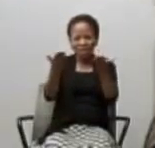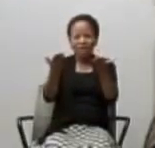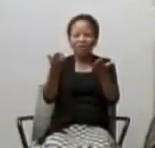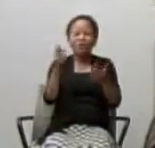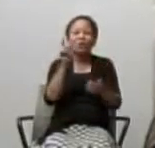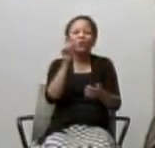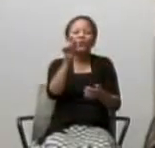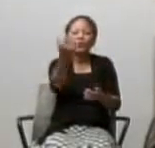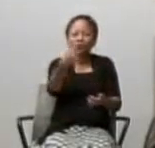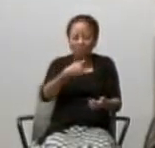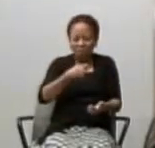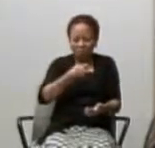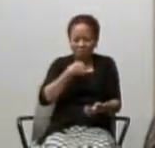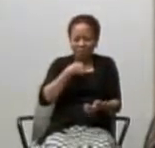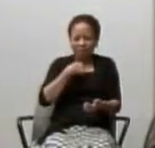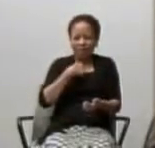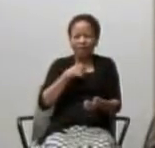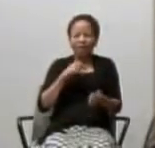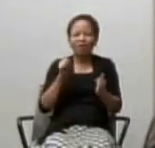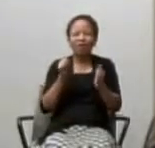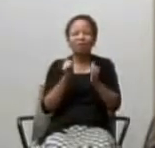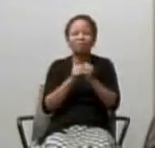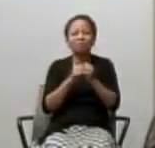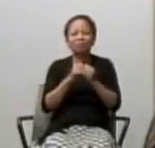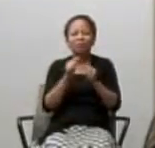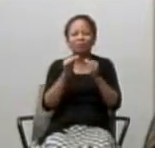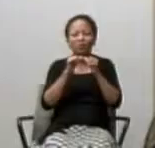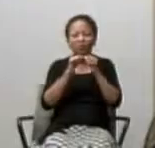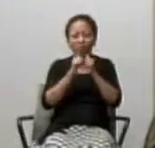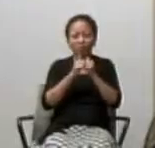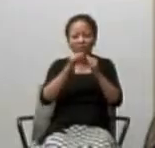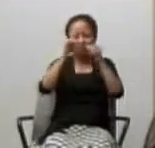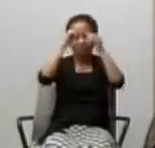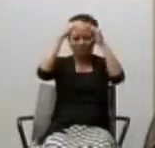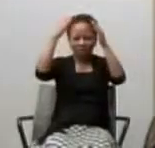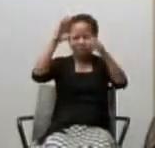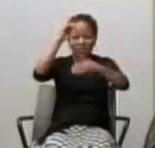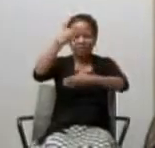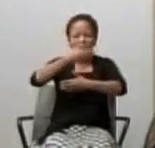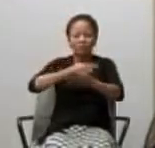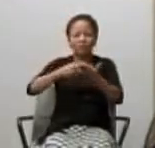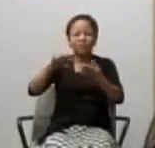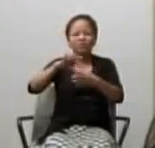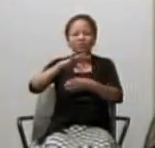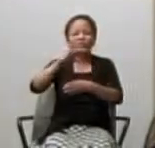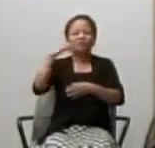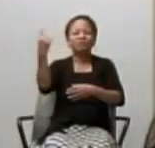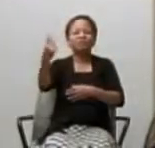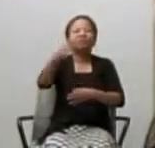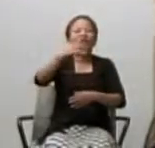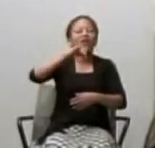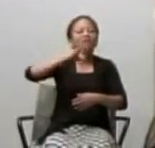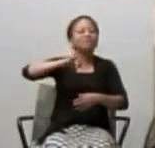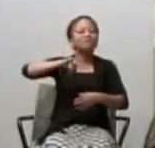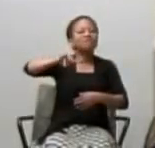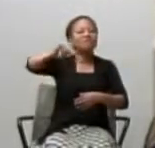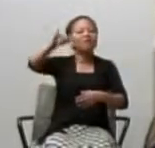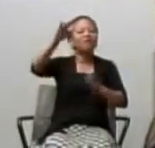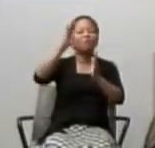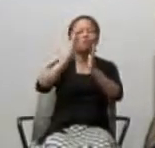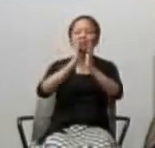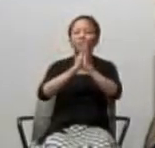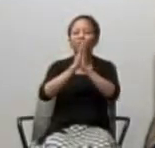will be with the Father, the Son and Spirit forever. This we pray,